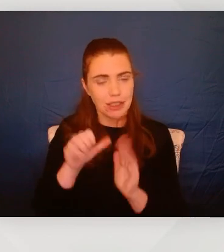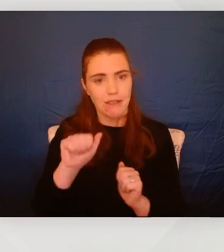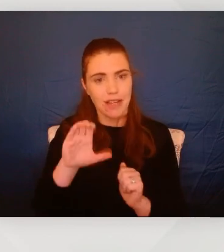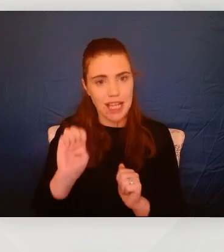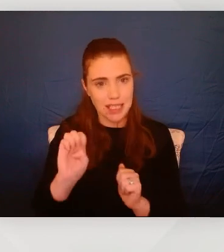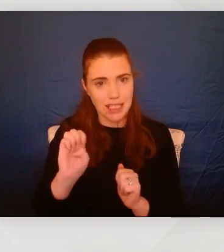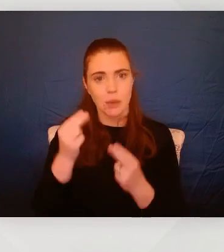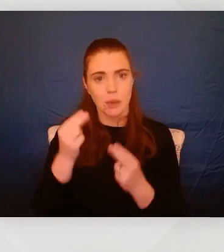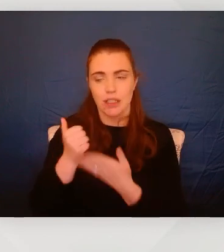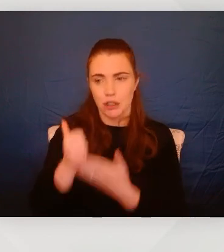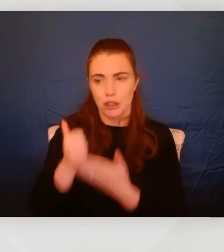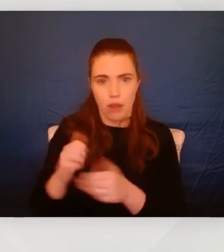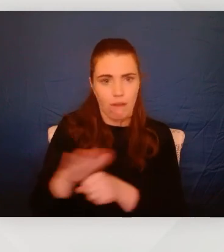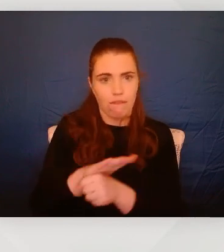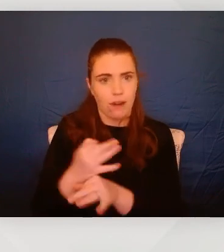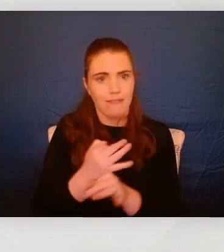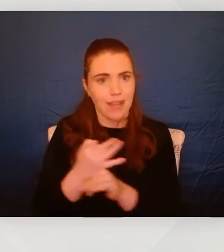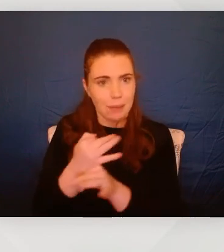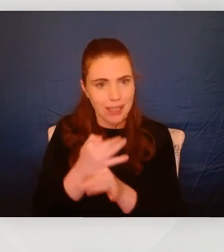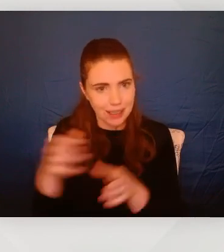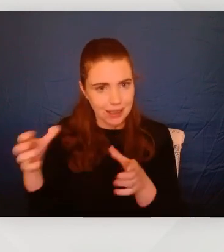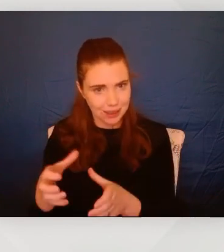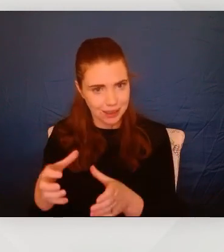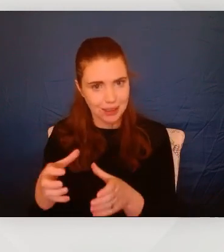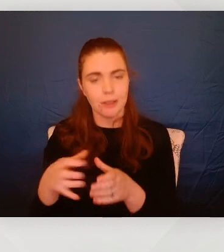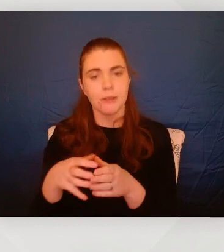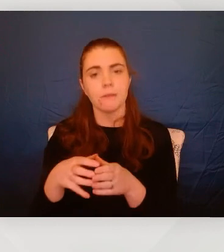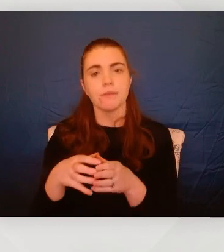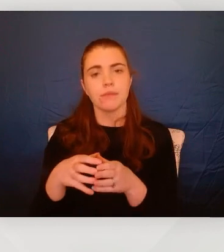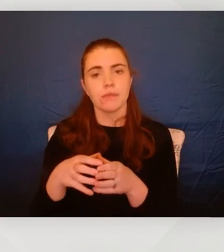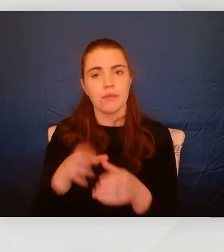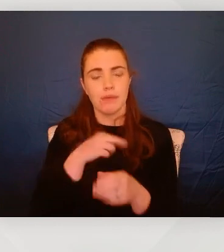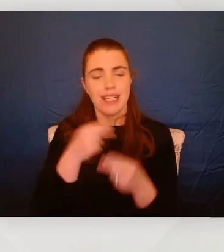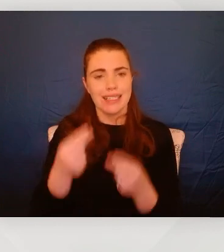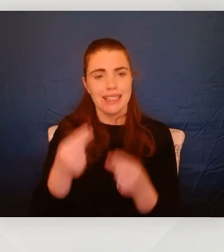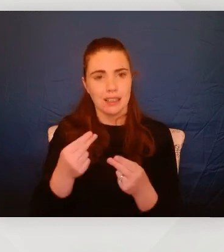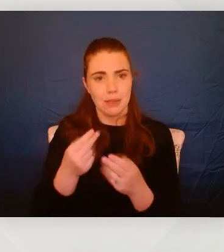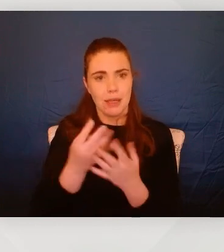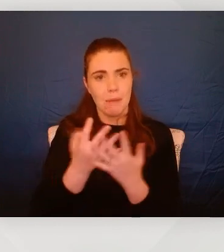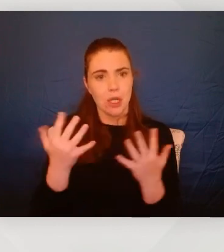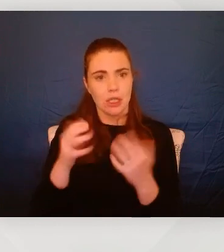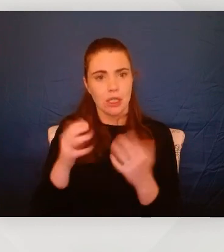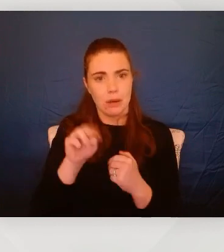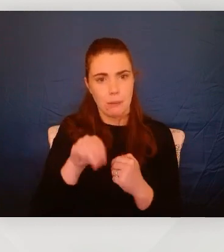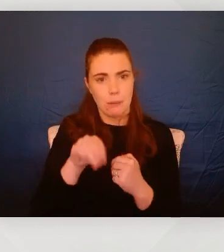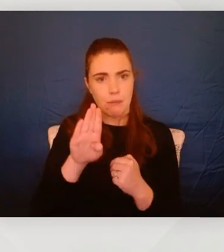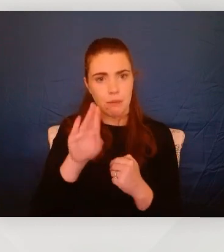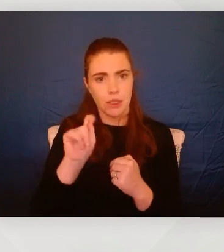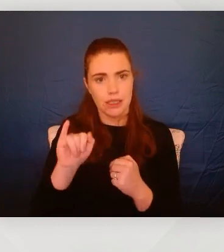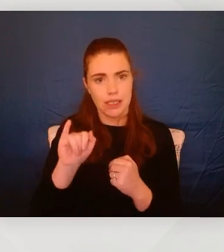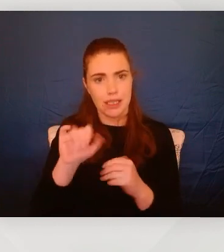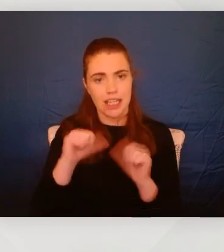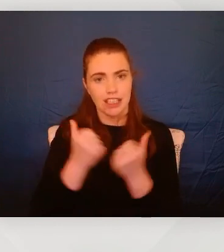And in many cases, that needs to be a multi-agency response. And a lot of cases in Ireland, that would be coordinated by Mehl,